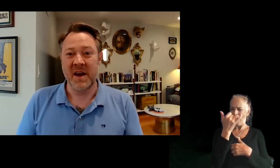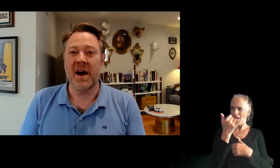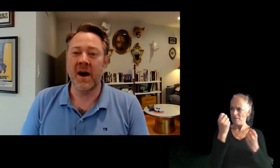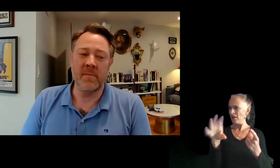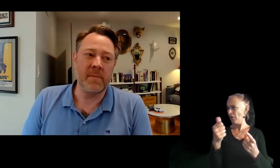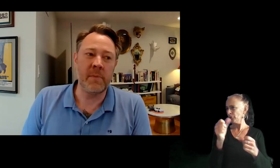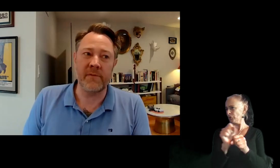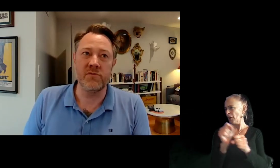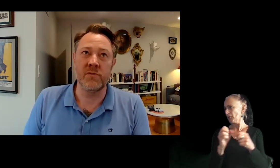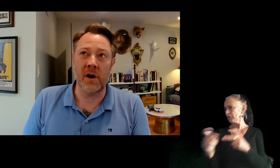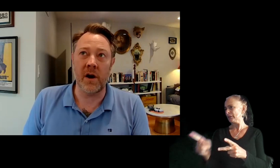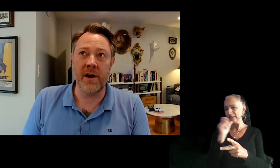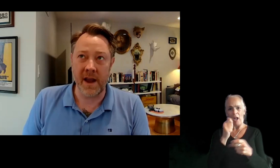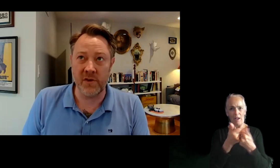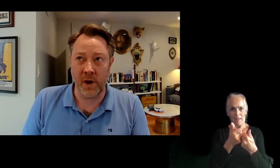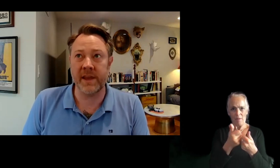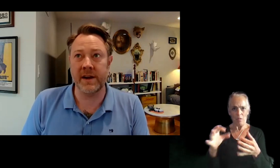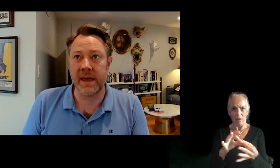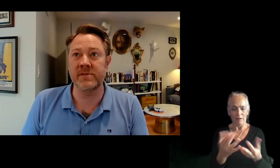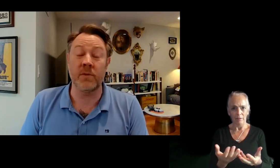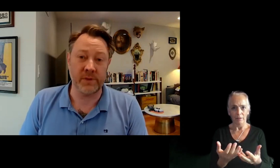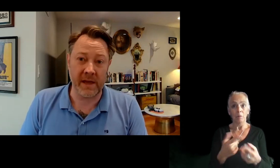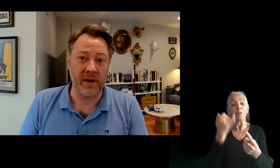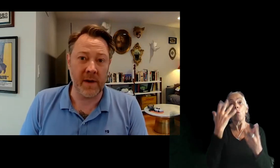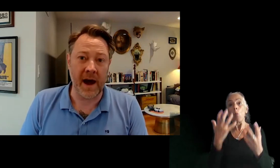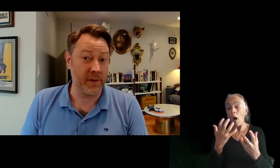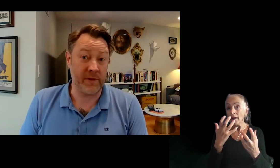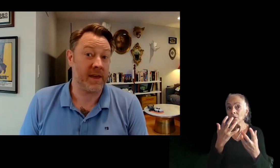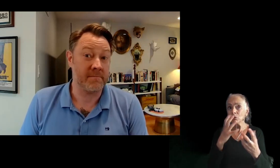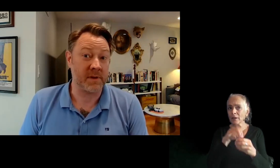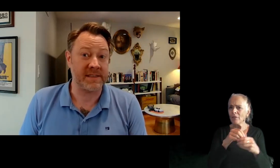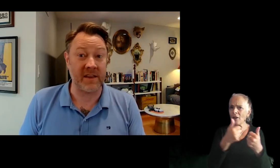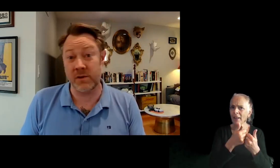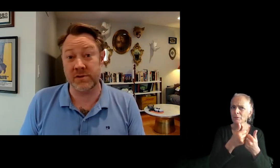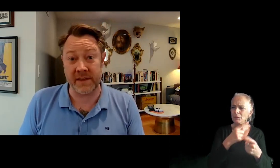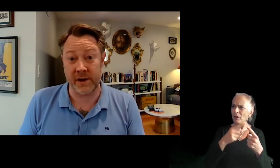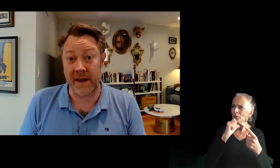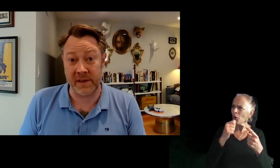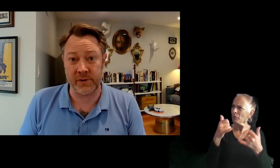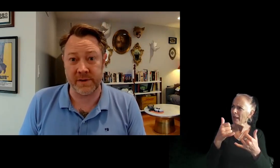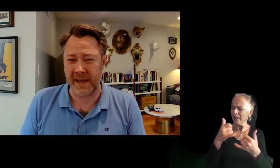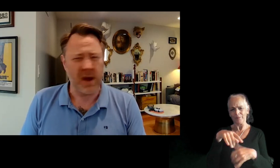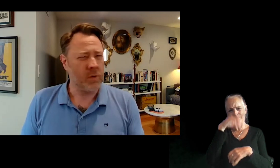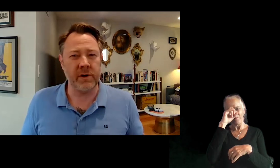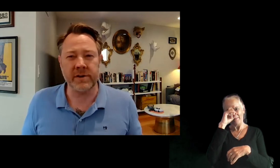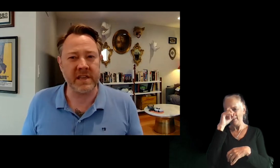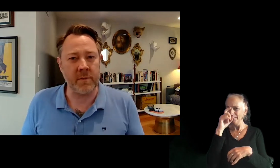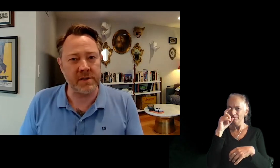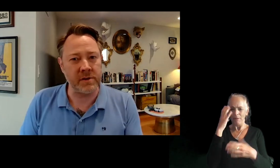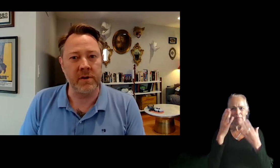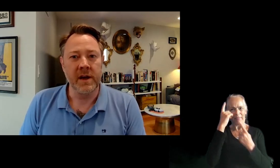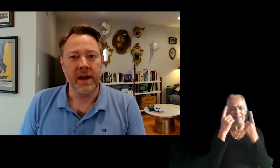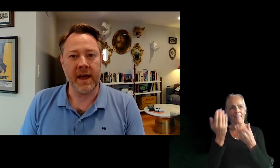games. But if you are not, you want to get into games and you don't play them, I'd rethink it because that's a huge thing that you're gonna have to get through is like, we don't